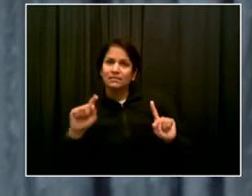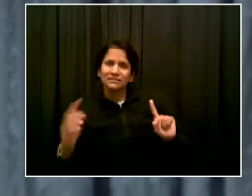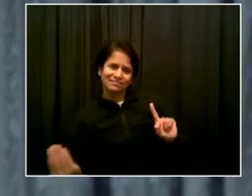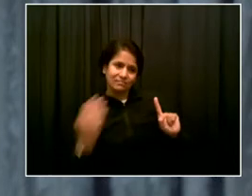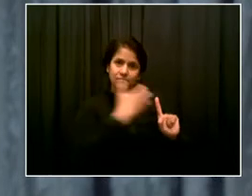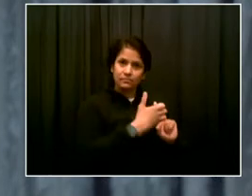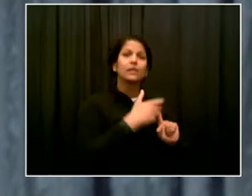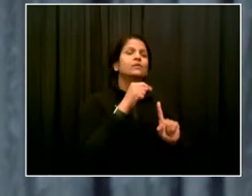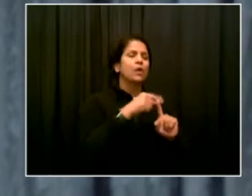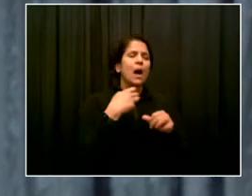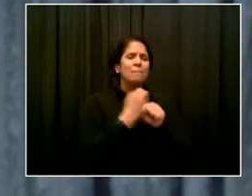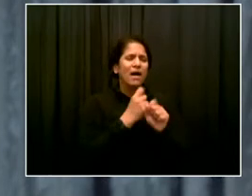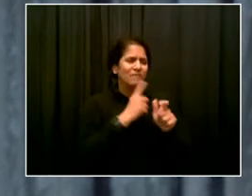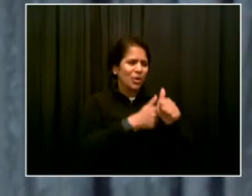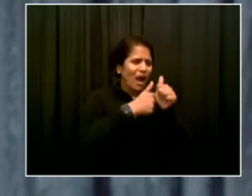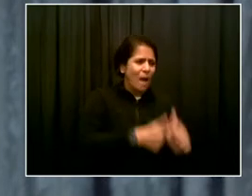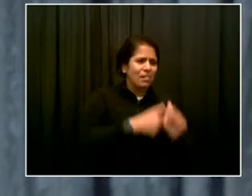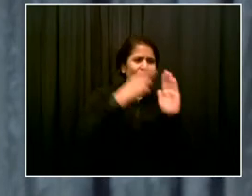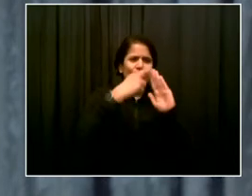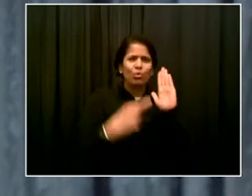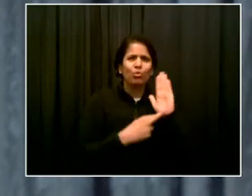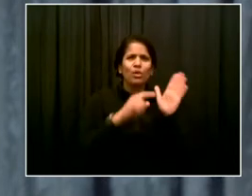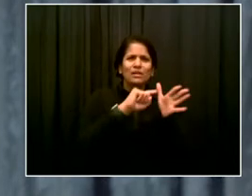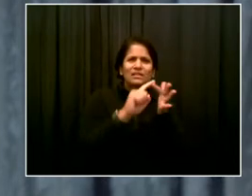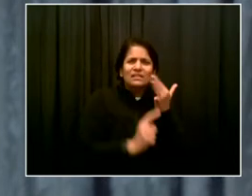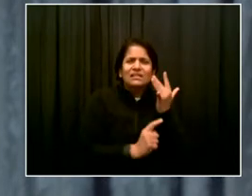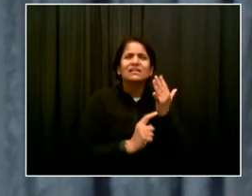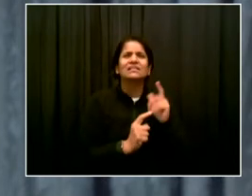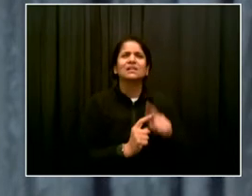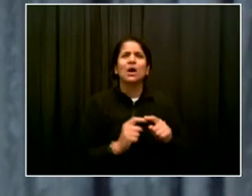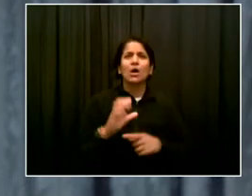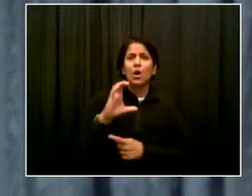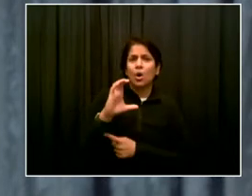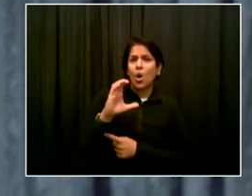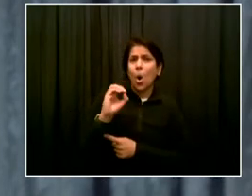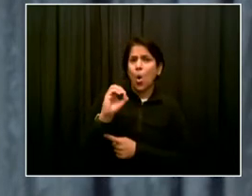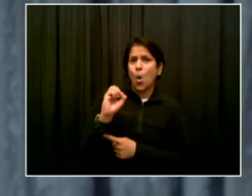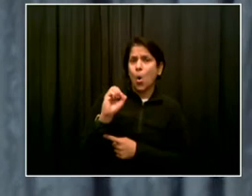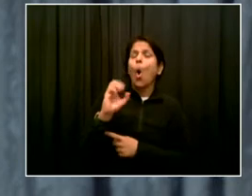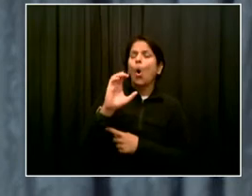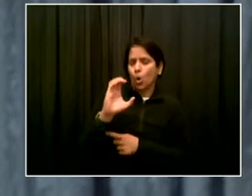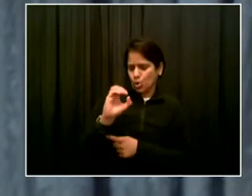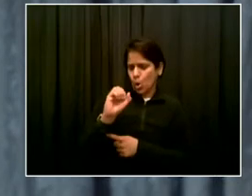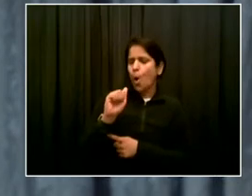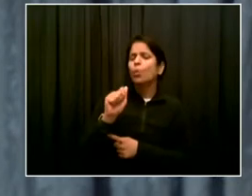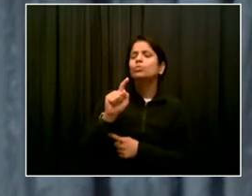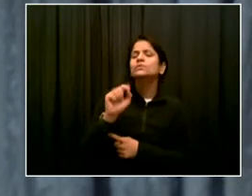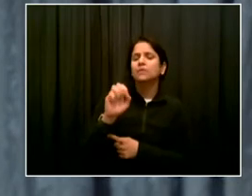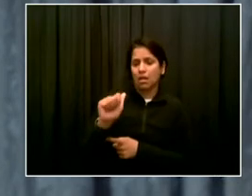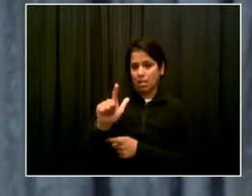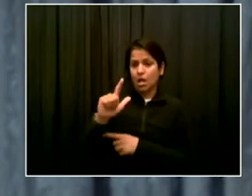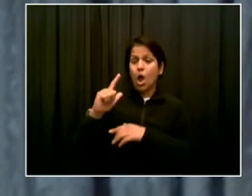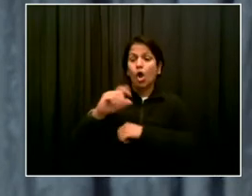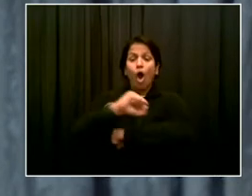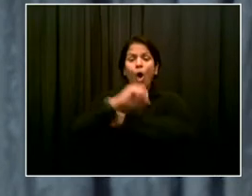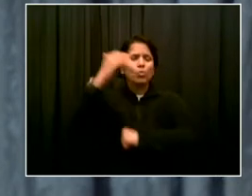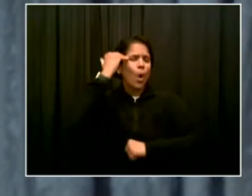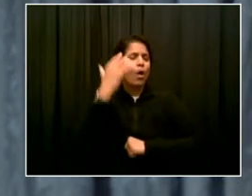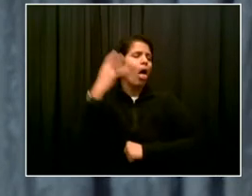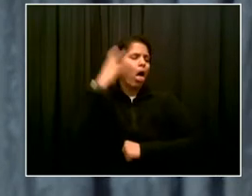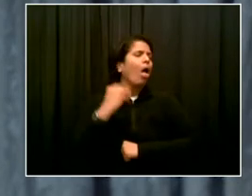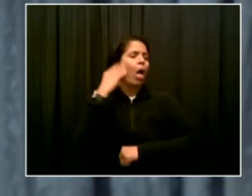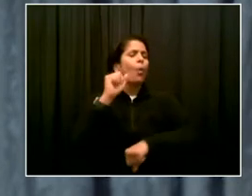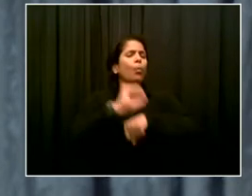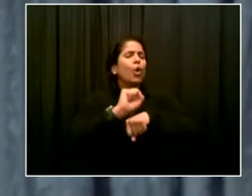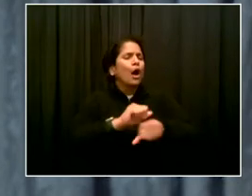uh, it's not a buyer's market when it comes to people who, who can fill those skilled positions. So we're working at it as fast as